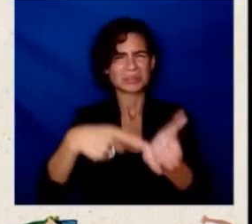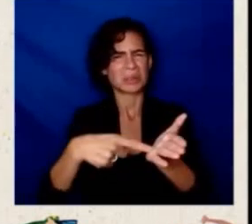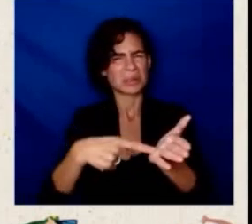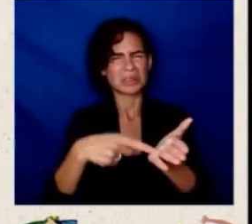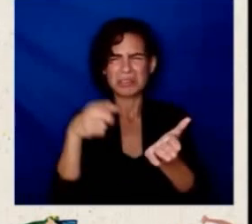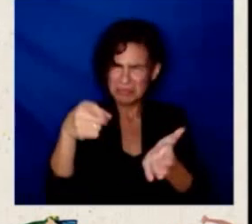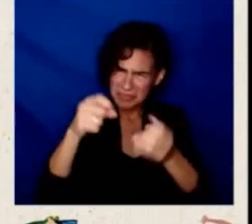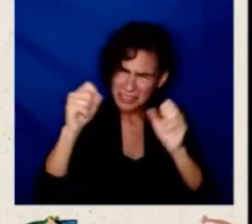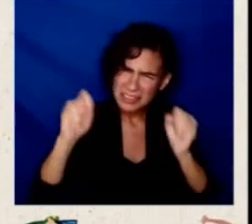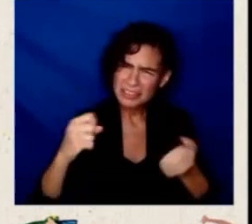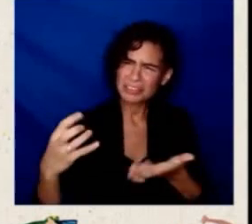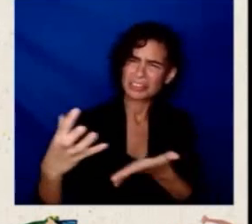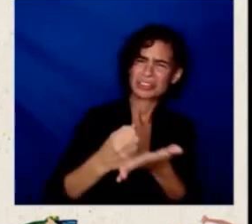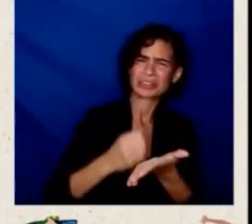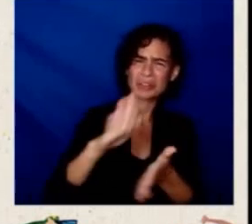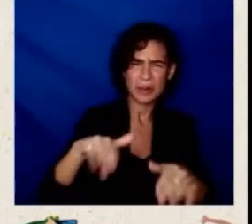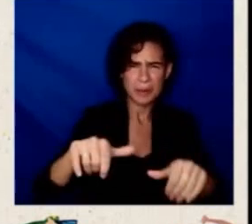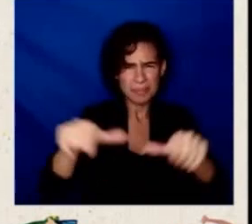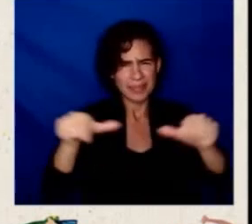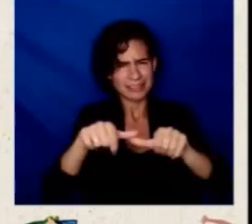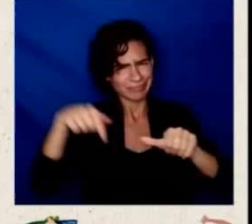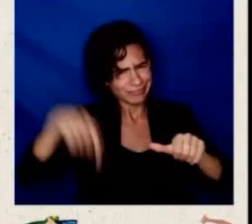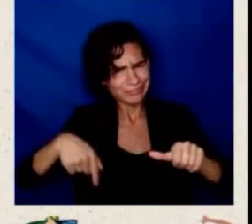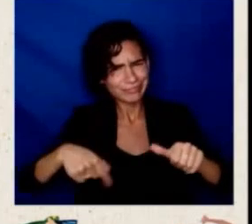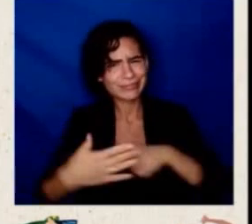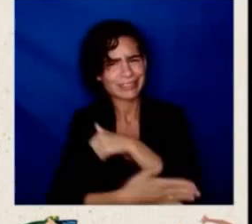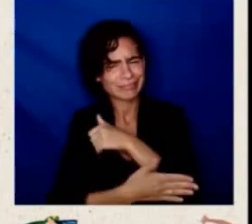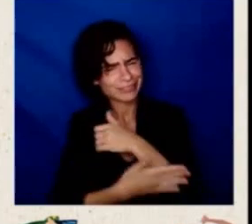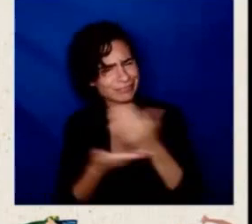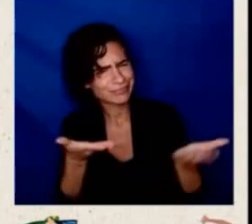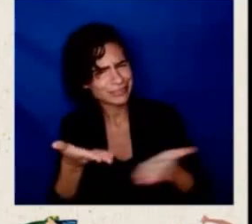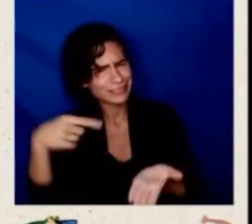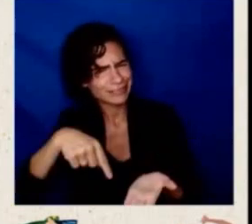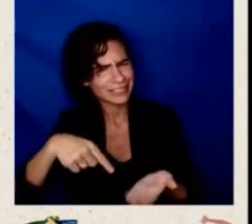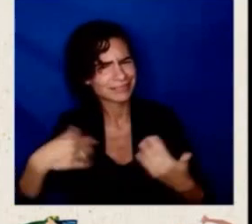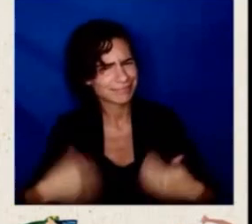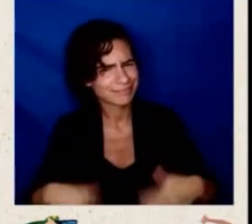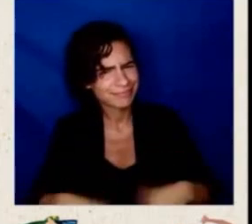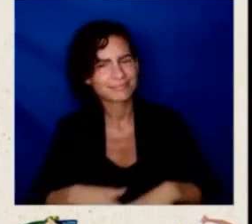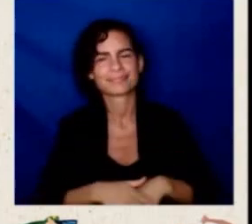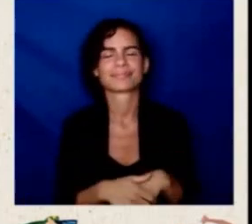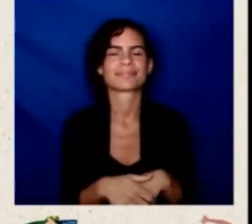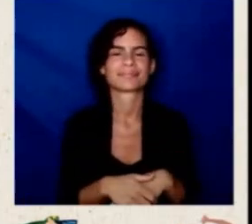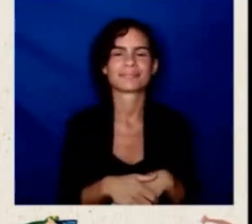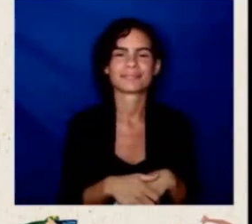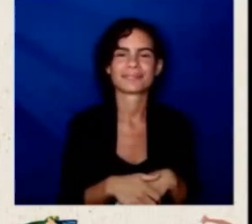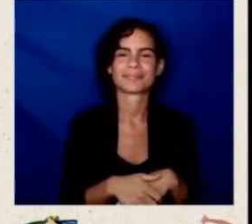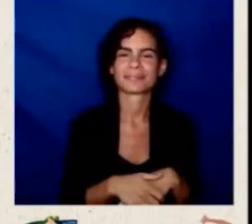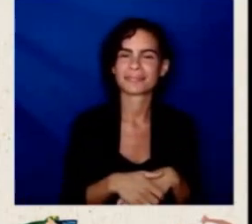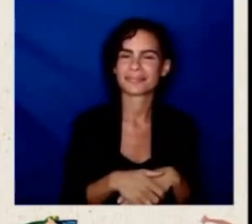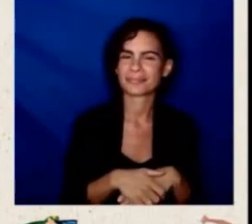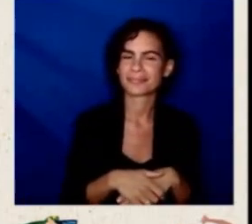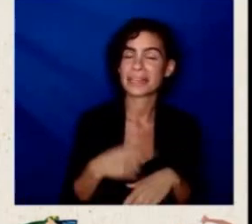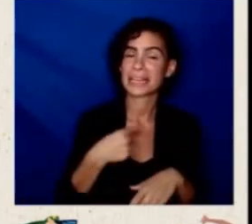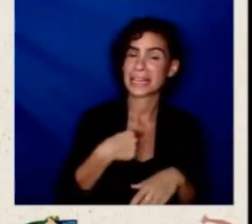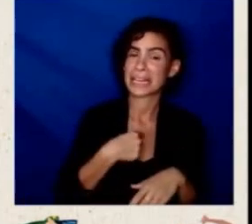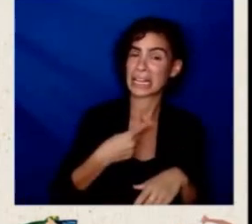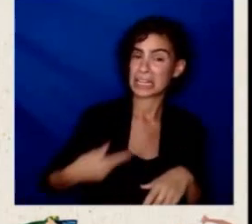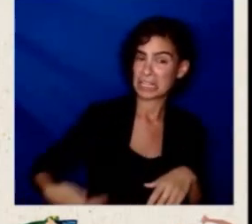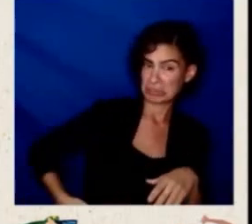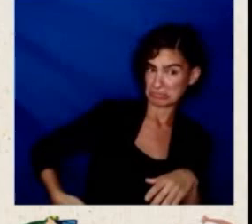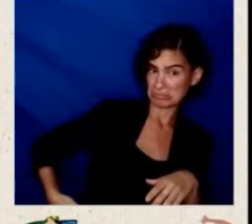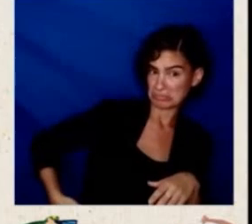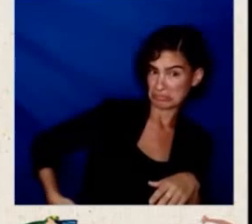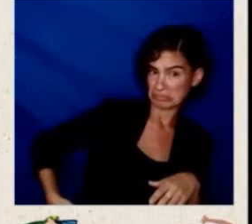I suspect that before too much time is over, the White House may be occupied by a dream. So, do not be surprised.